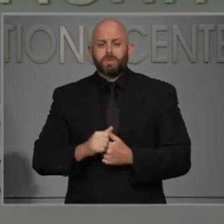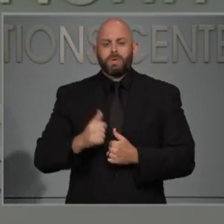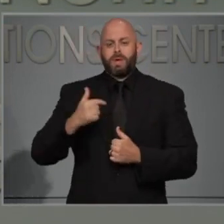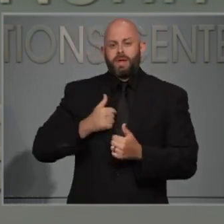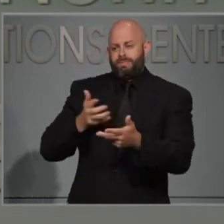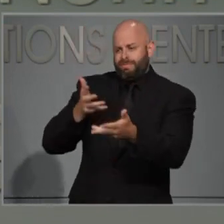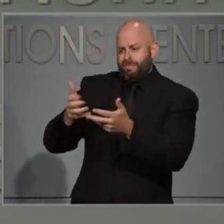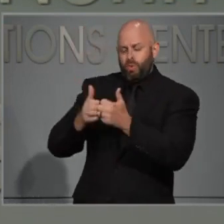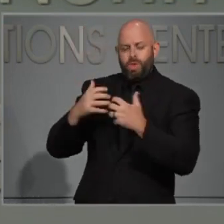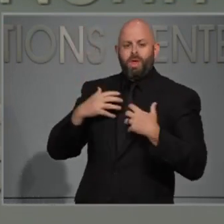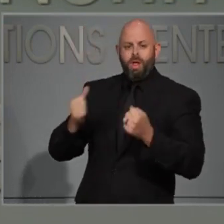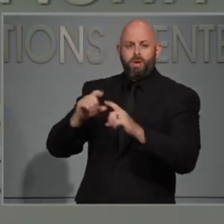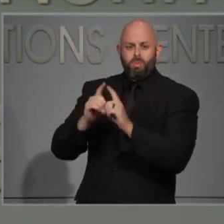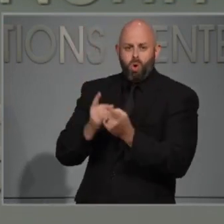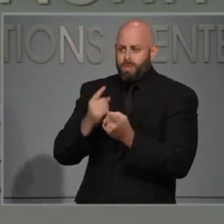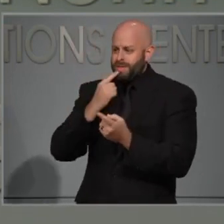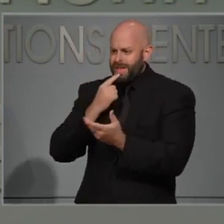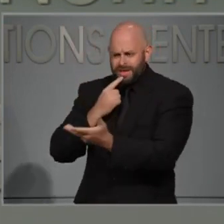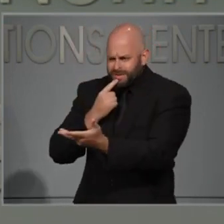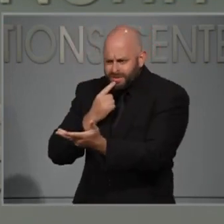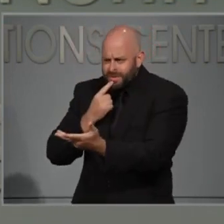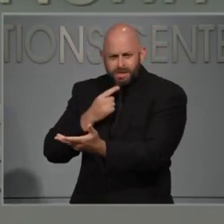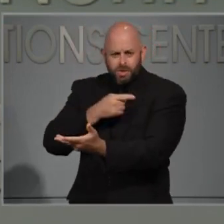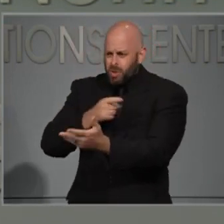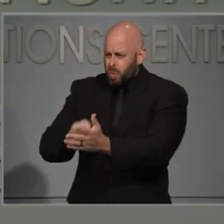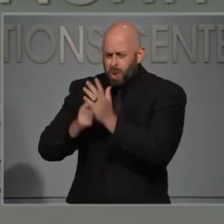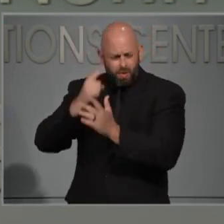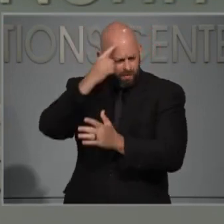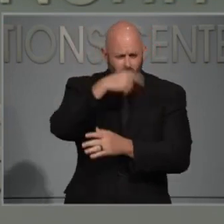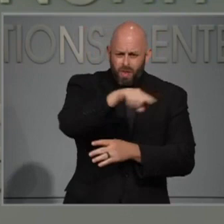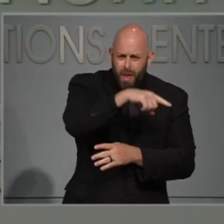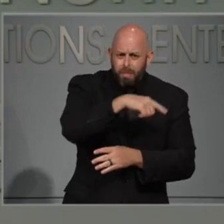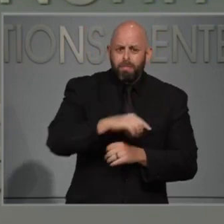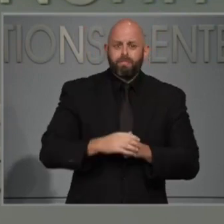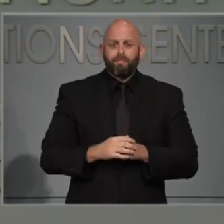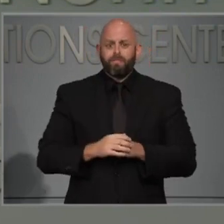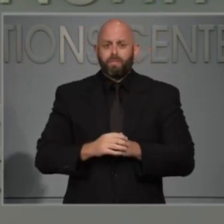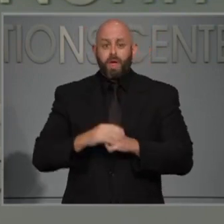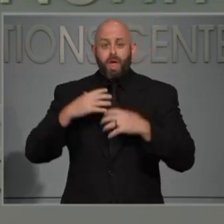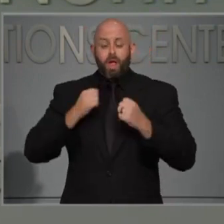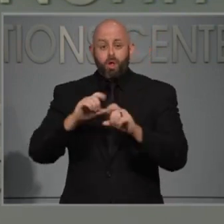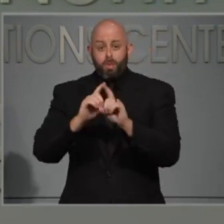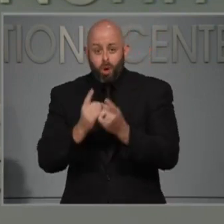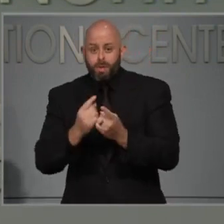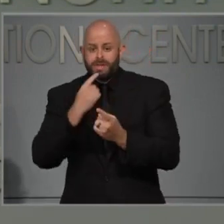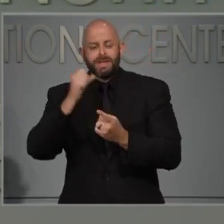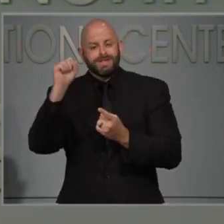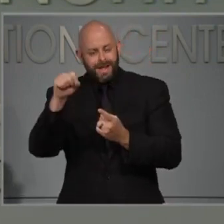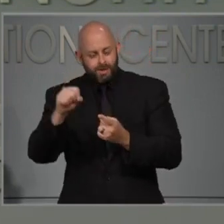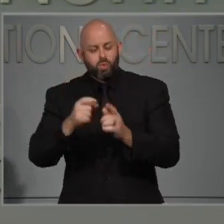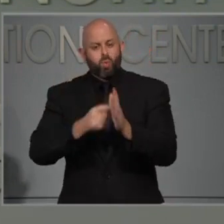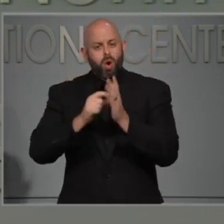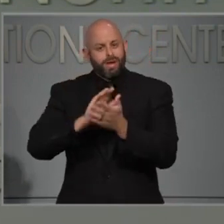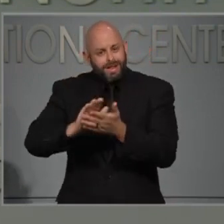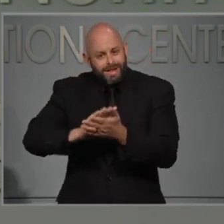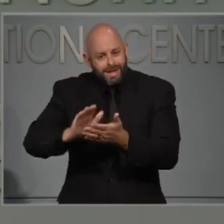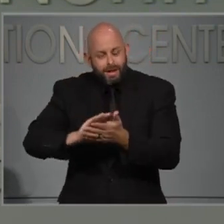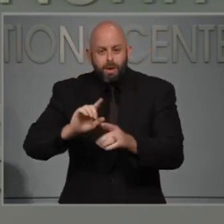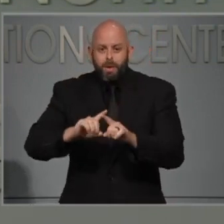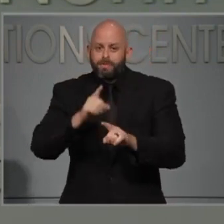meet these questions with how clean their facilities are and what the testing protocols are, but they're not actually answering whether they're testing anybody.